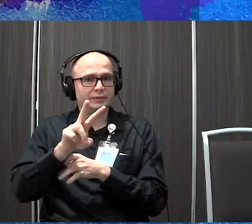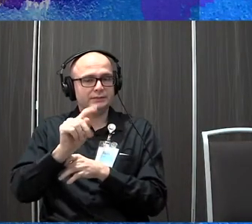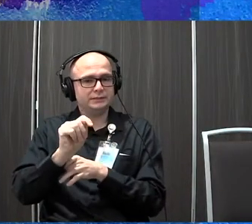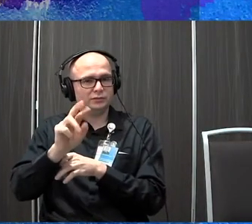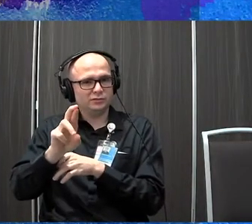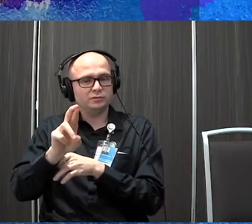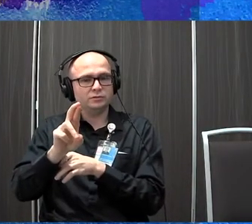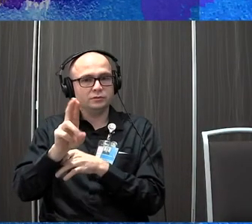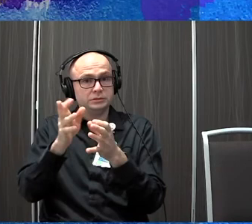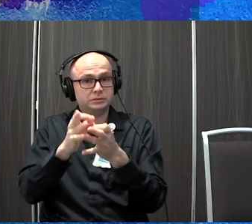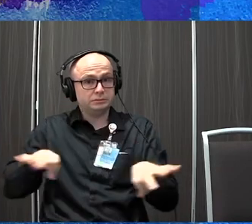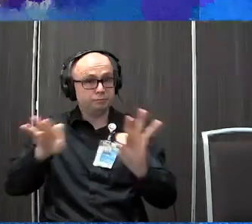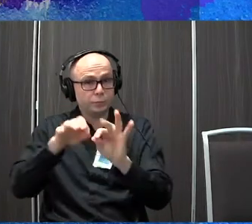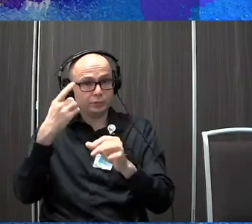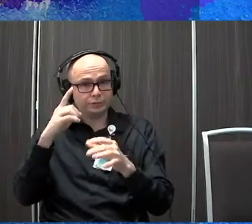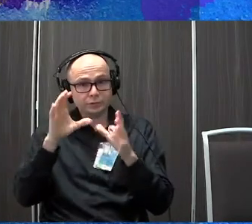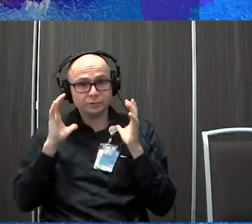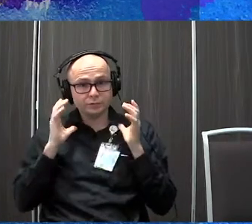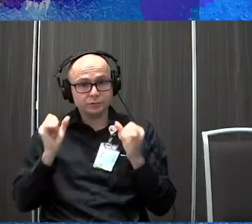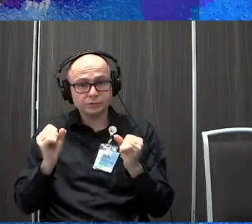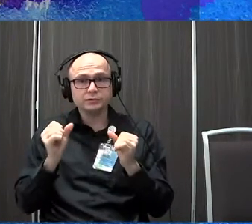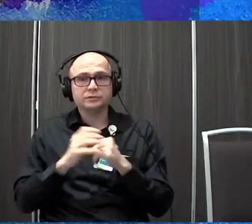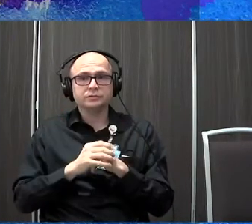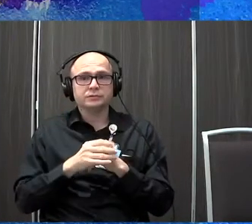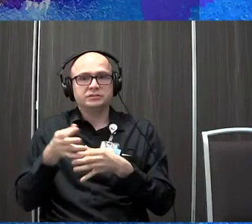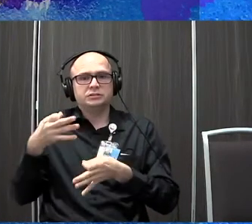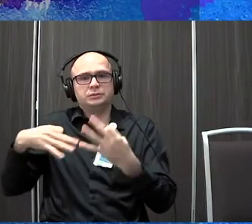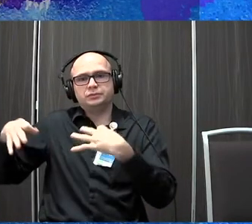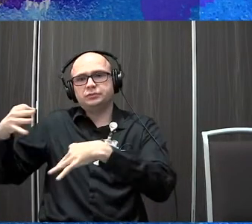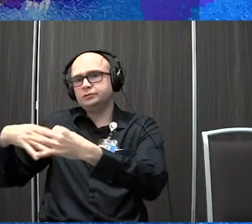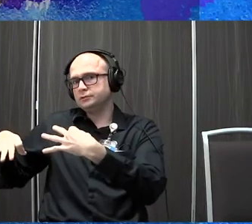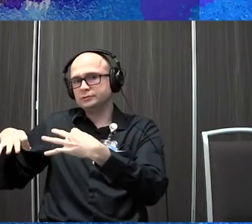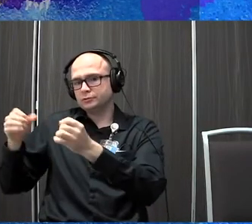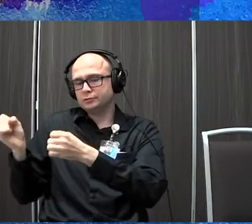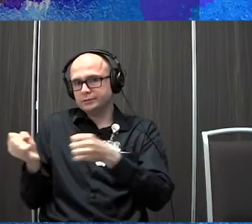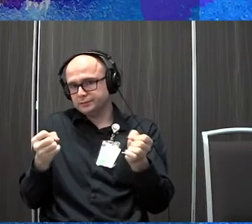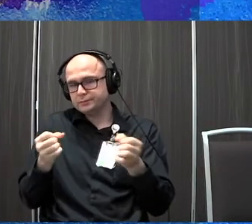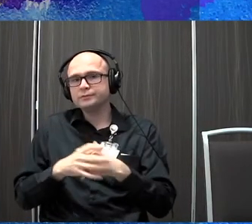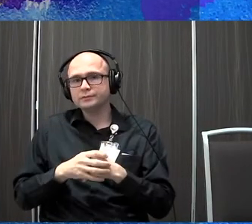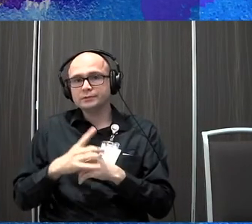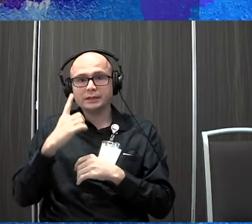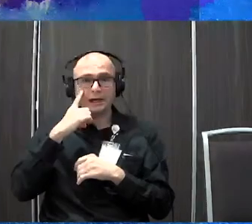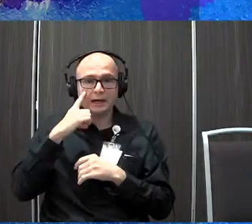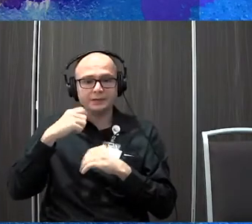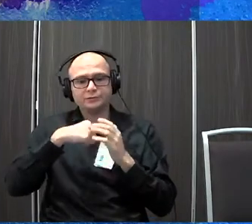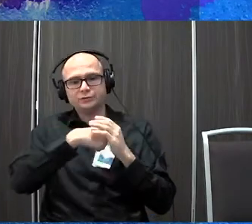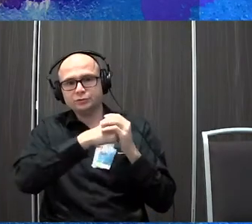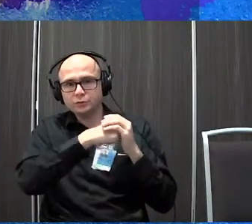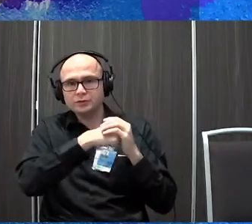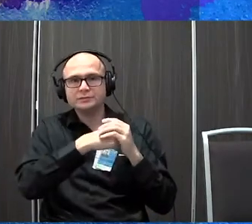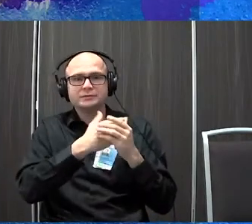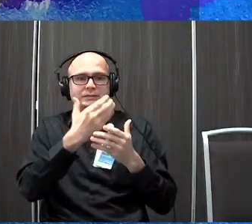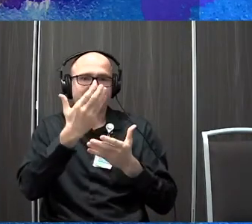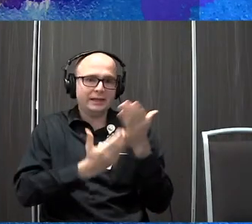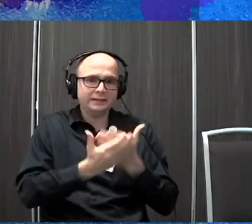one specific to our children with charge is what we call substitution strategies. So like I alluded to, we're training the eyes and the joints, whether that's the hands or the feet,